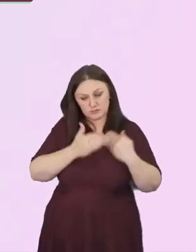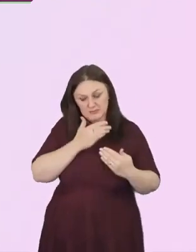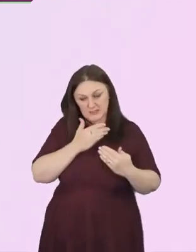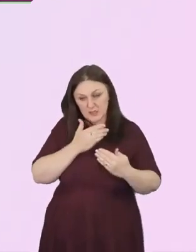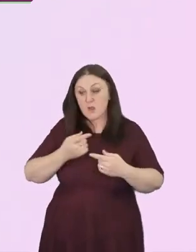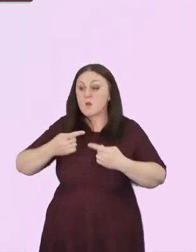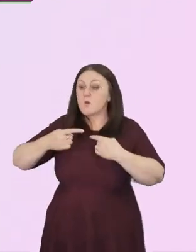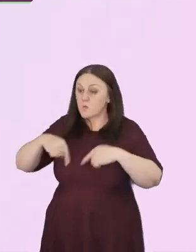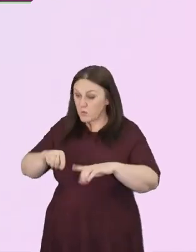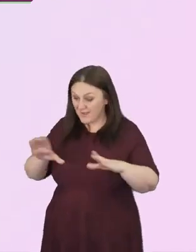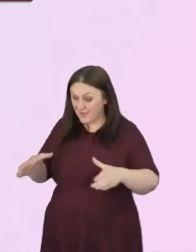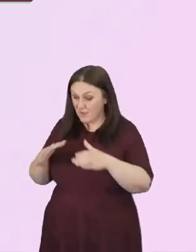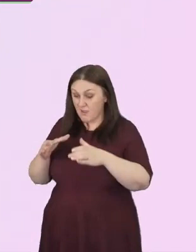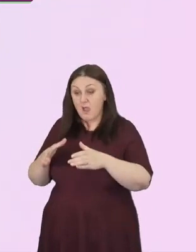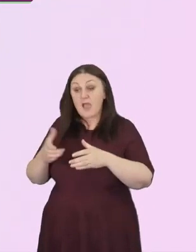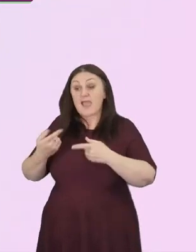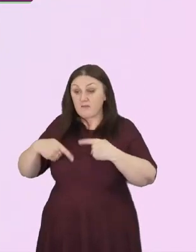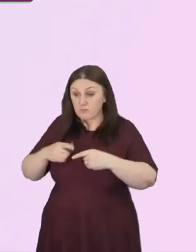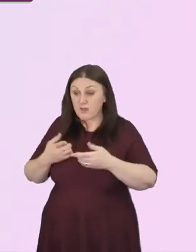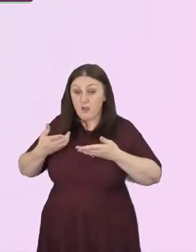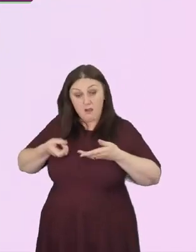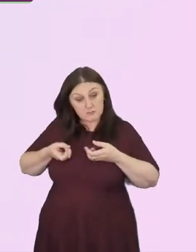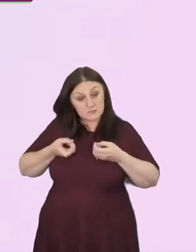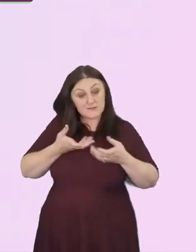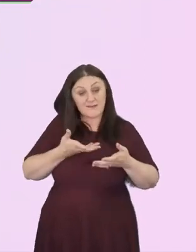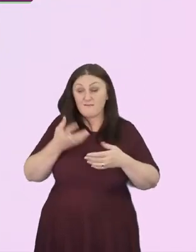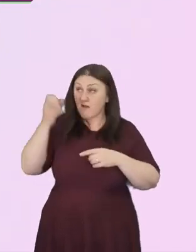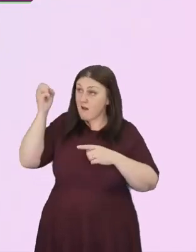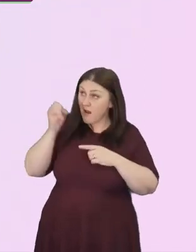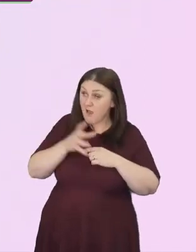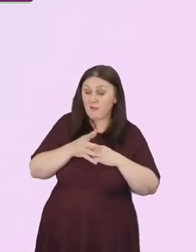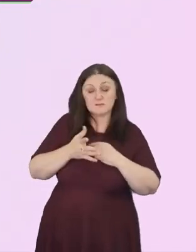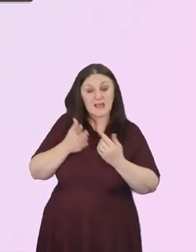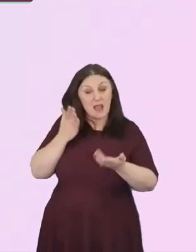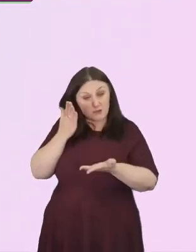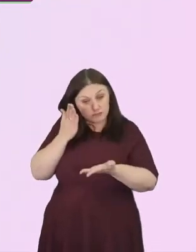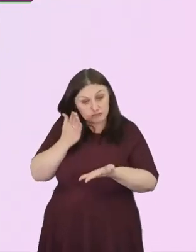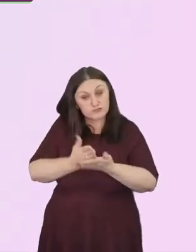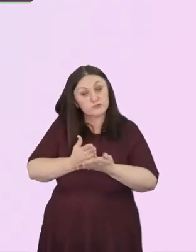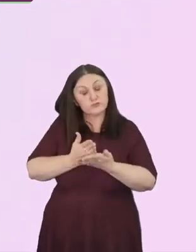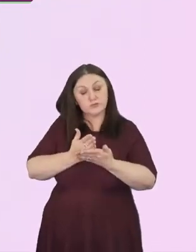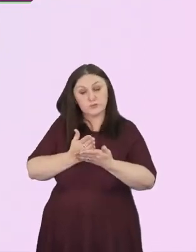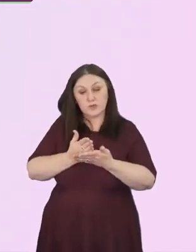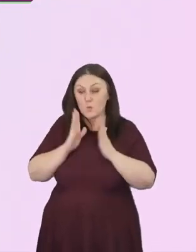truth, we need to look at, to own and to address.